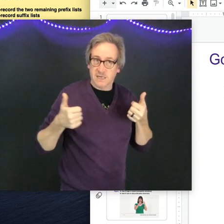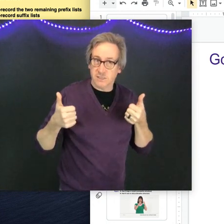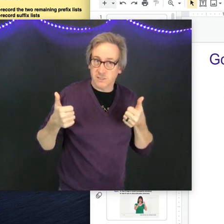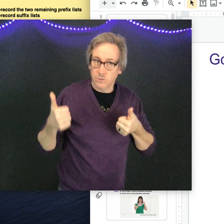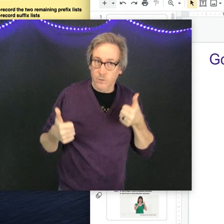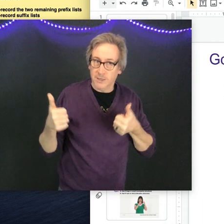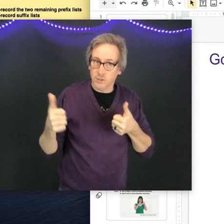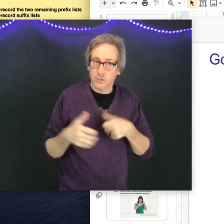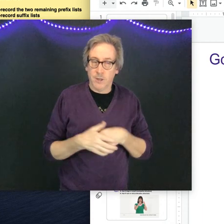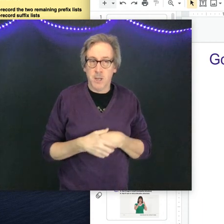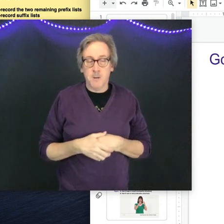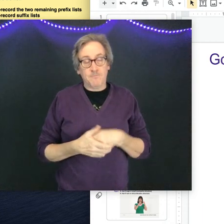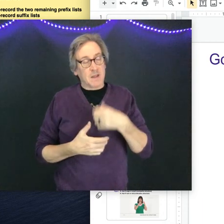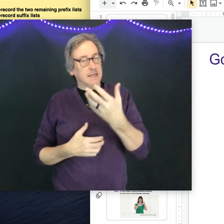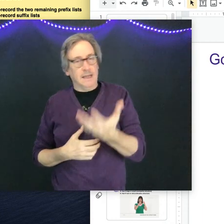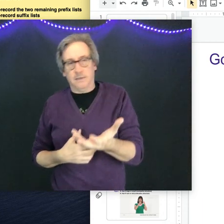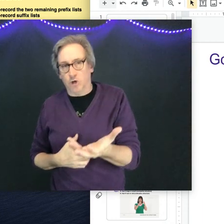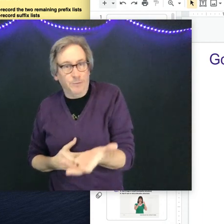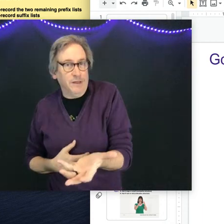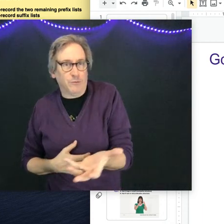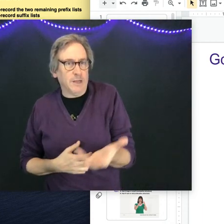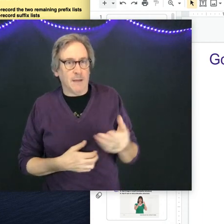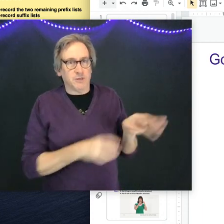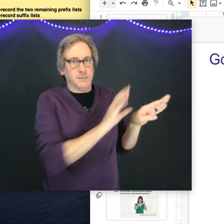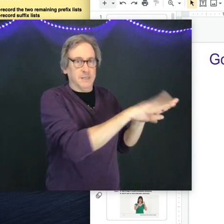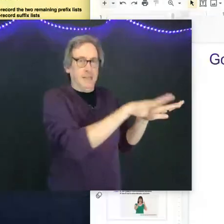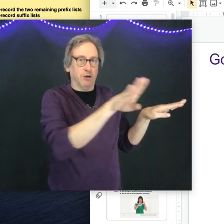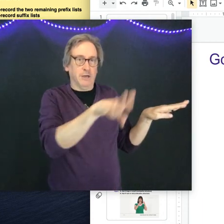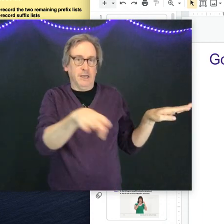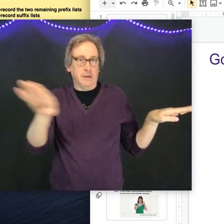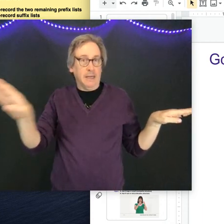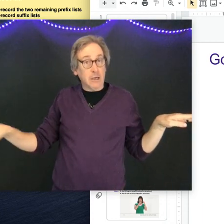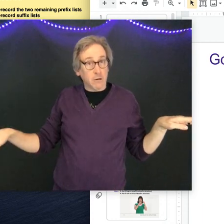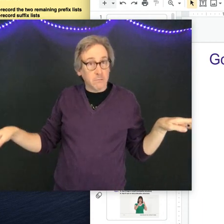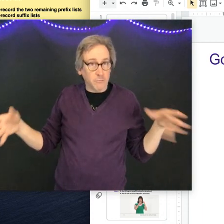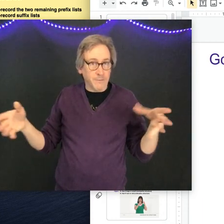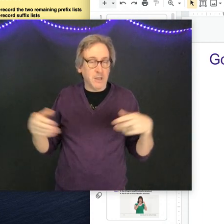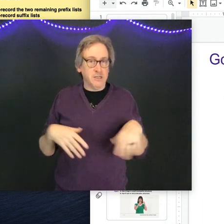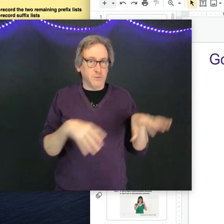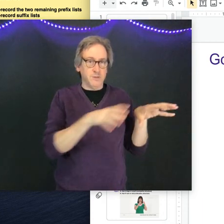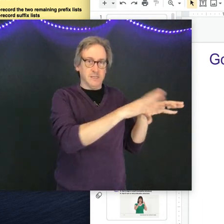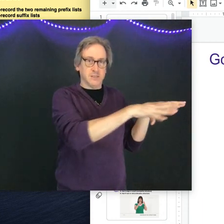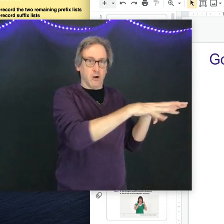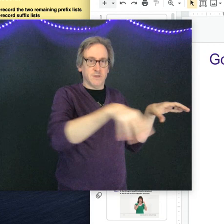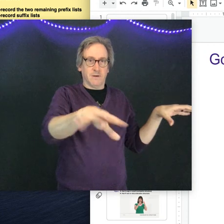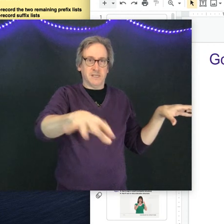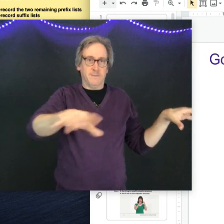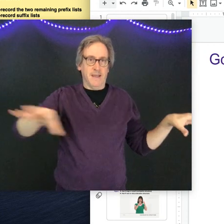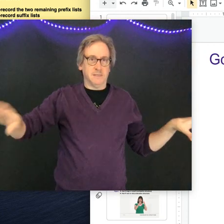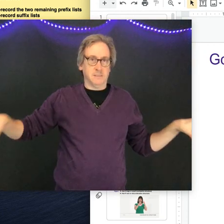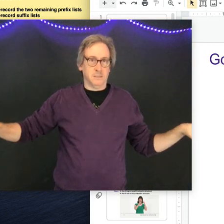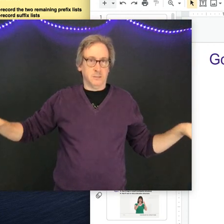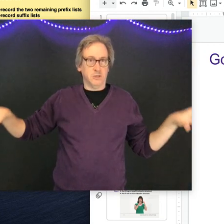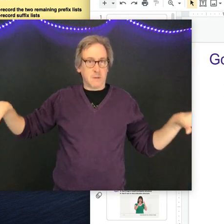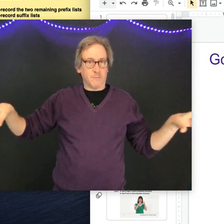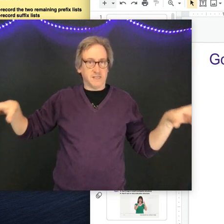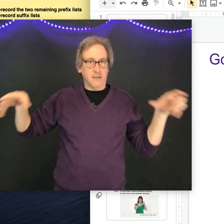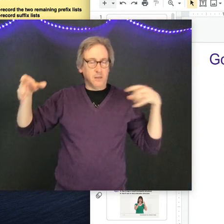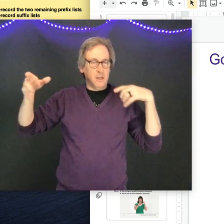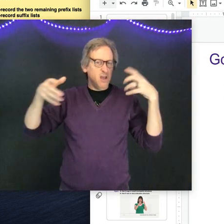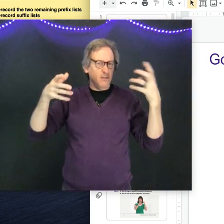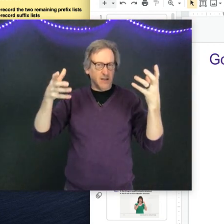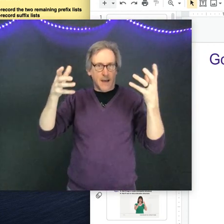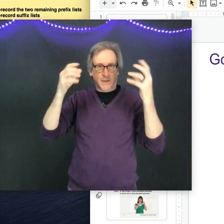kind of residence, which? It could be three options, here, here, and here. So we're using this arbitrary space to